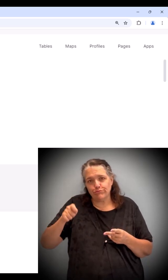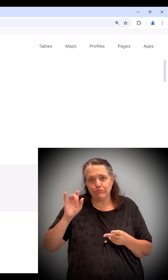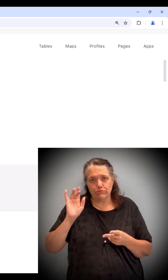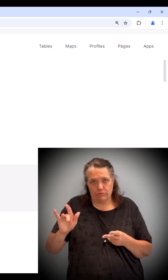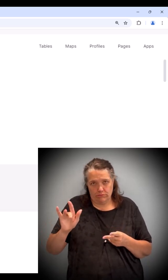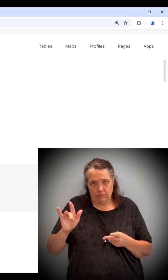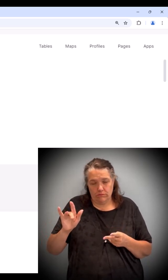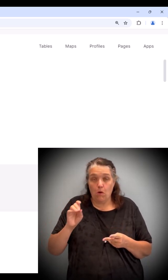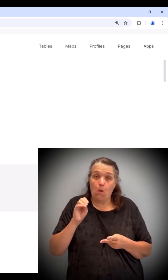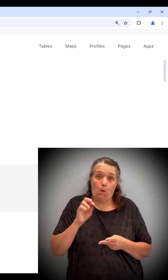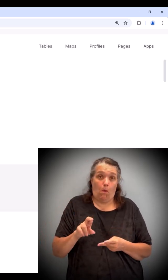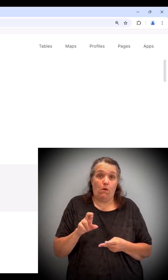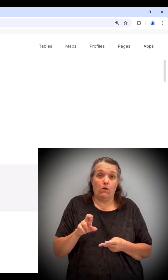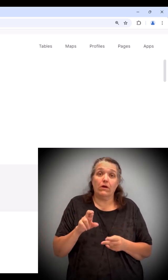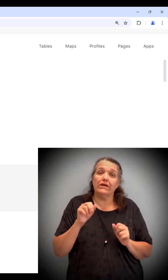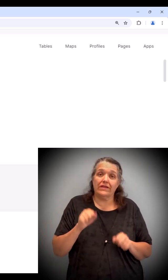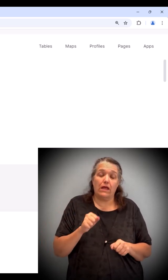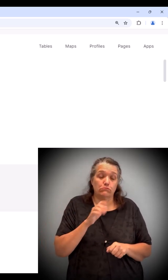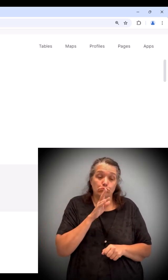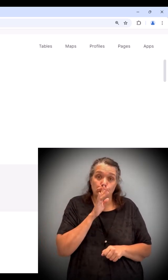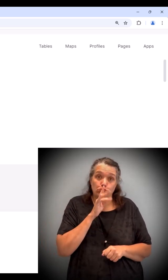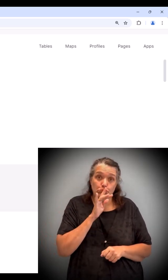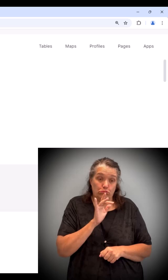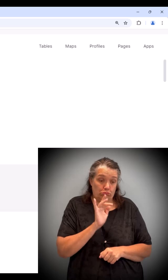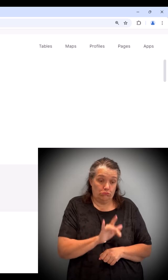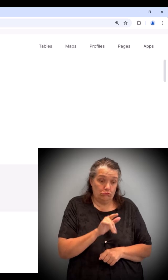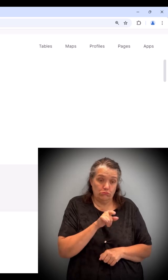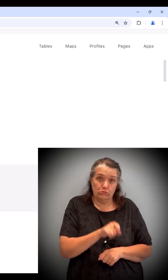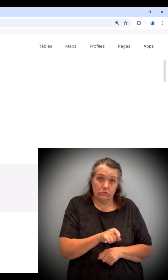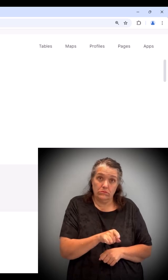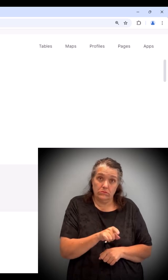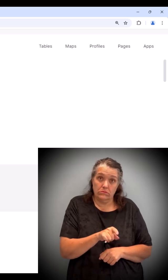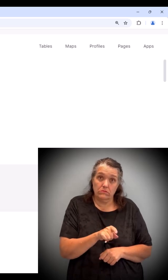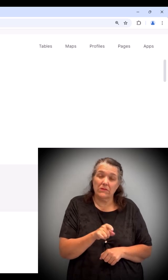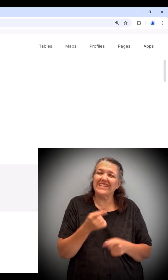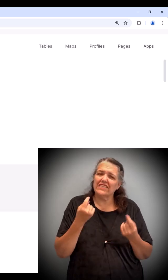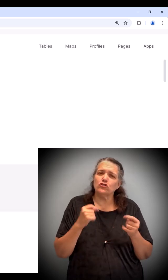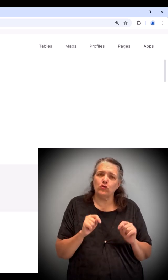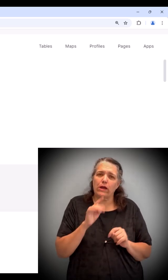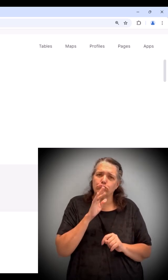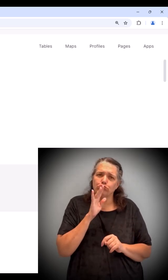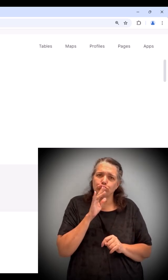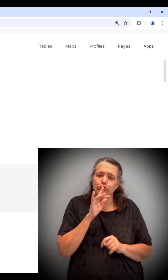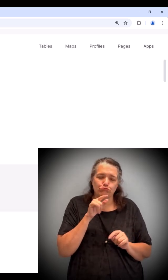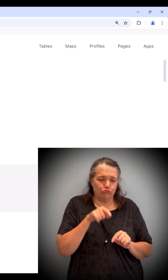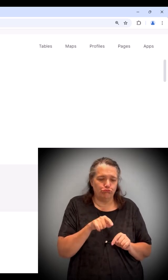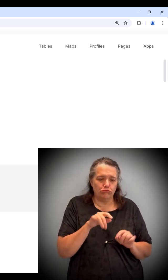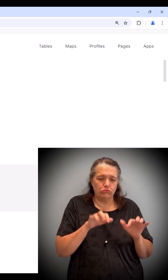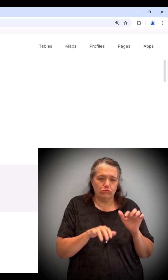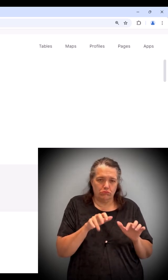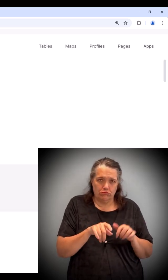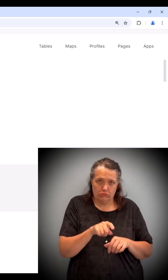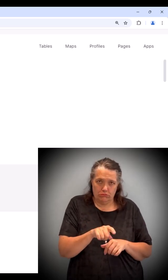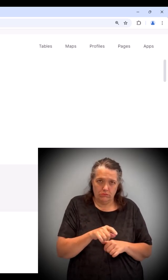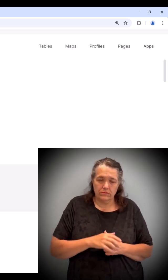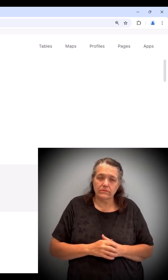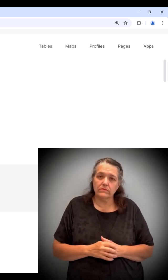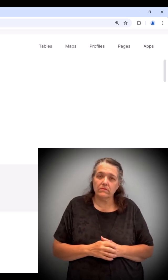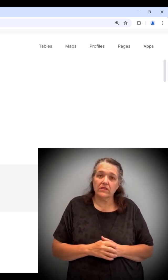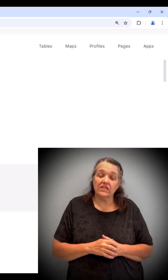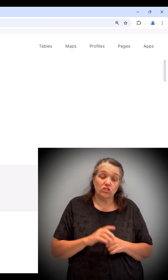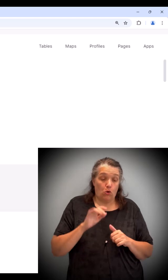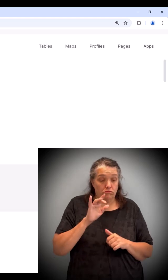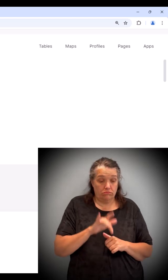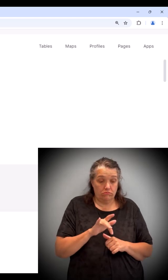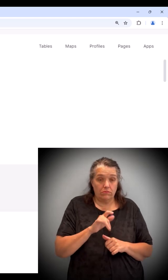Or you can use the microphone icon to search. Let's try that. Clicking on the